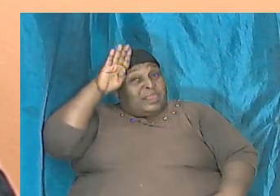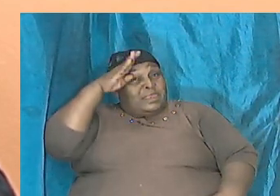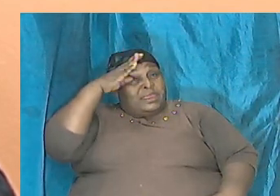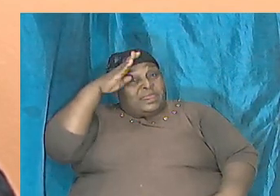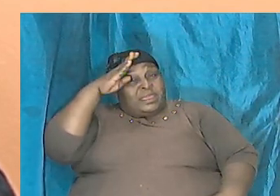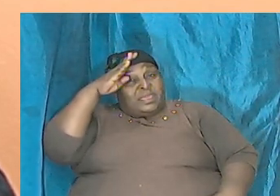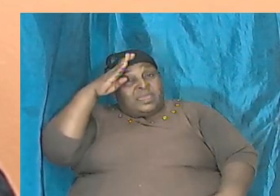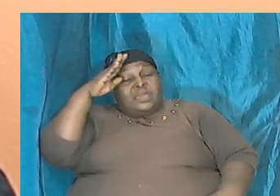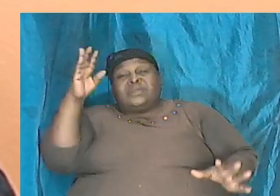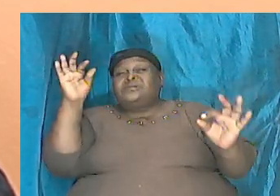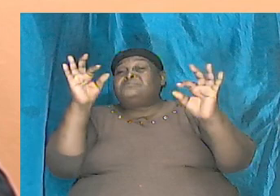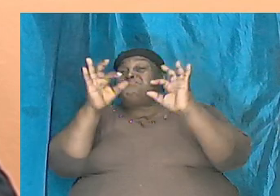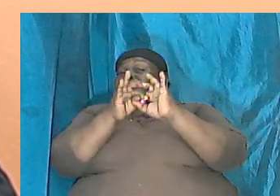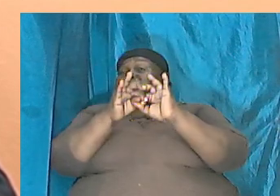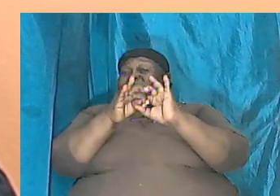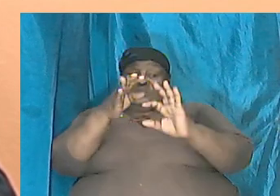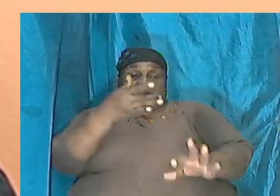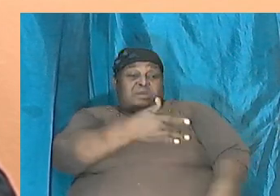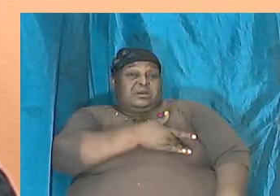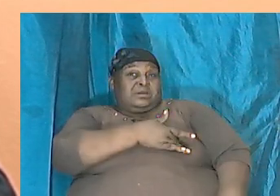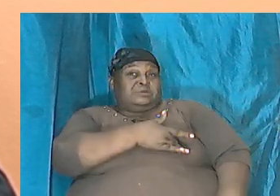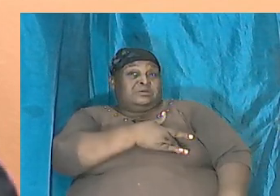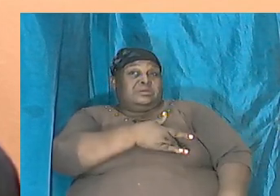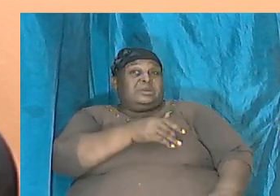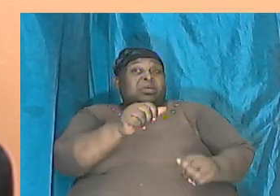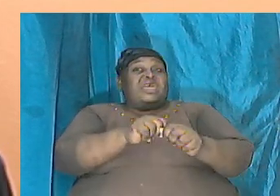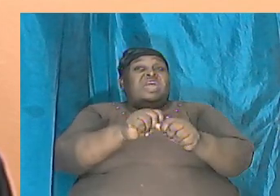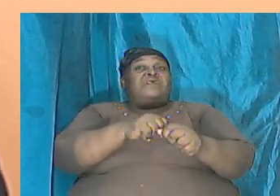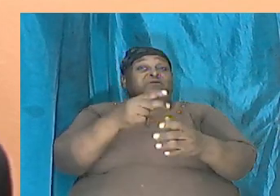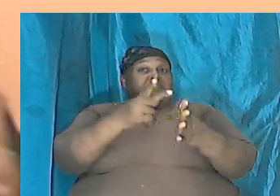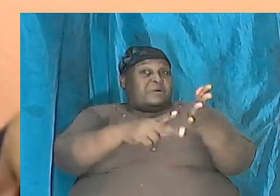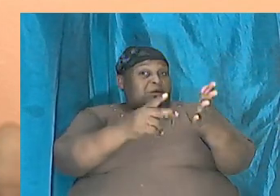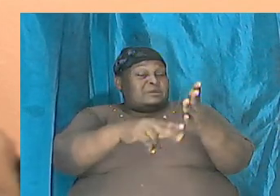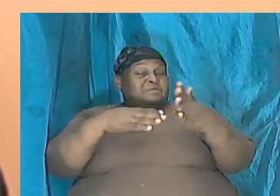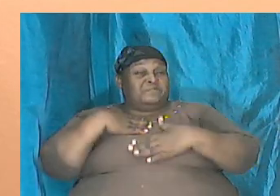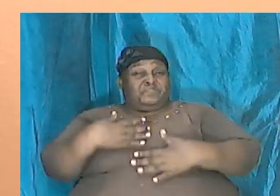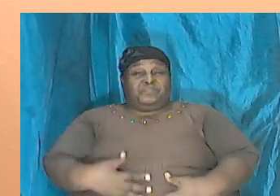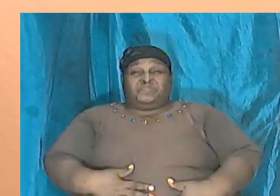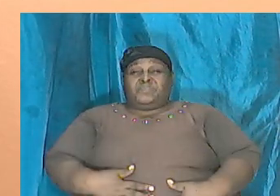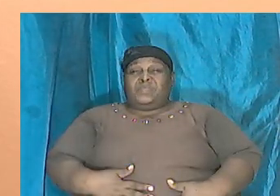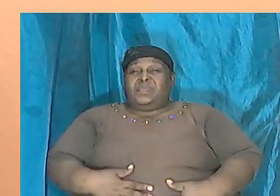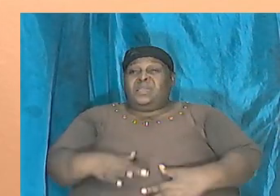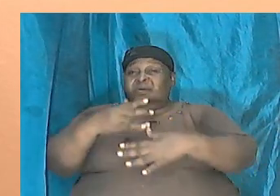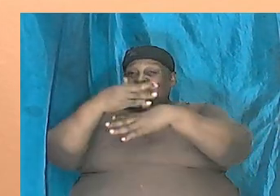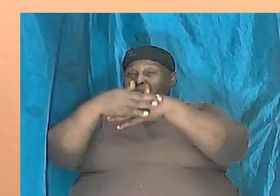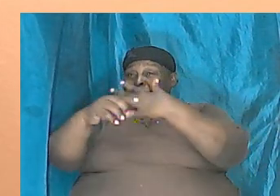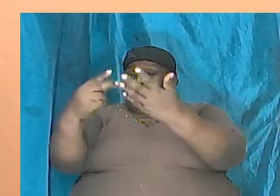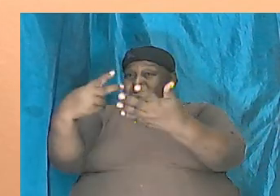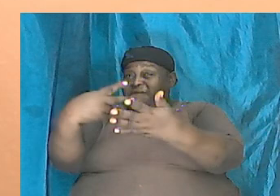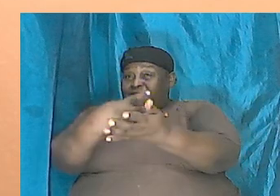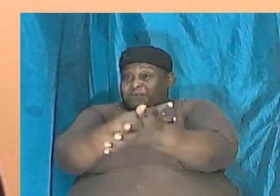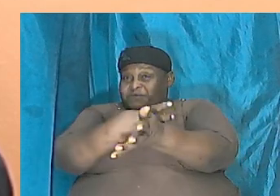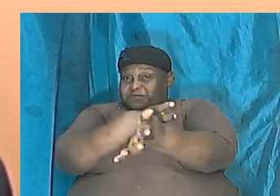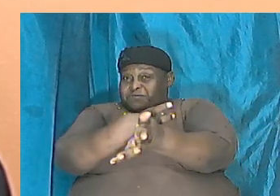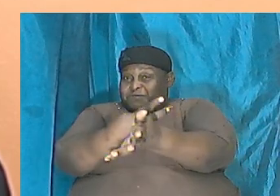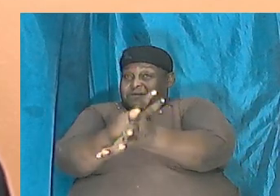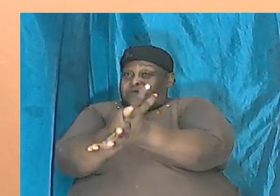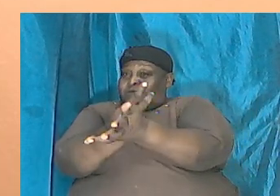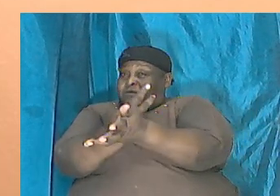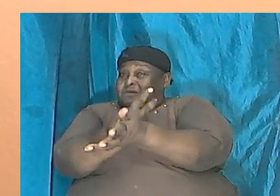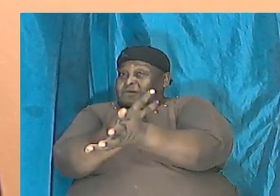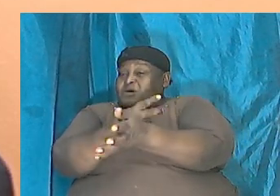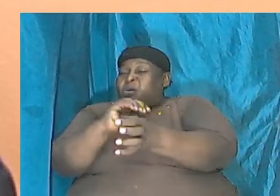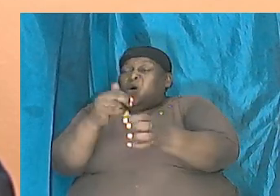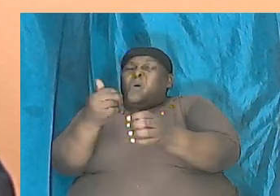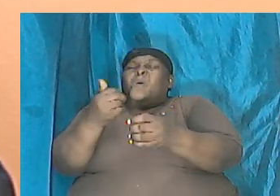its connection to every other part of the body, the vessels, the blood vessels that we have, the veins, how the blood is